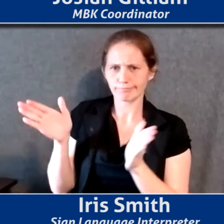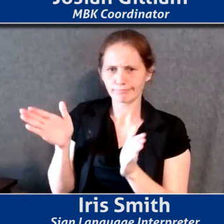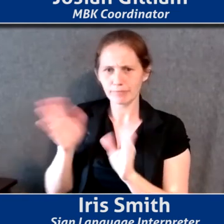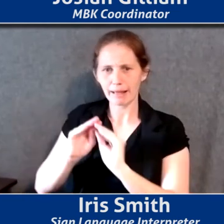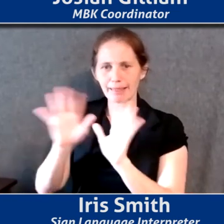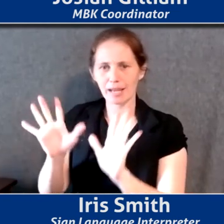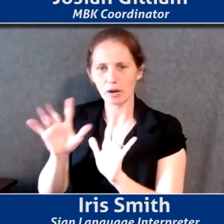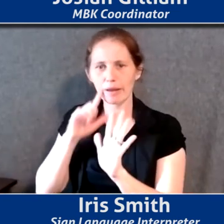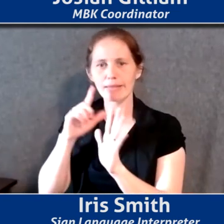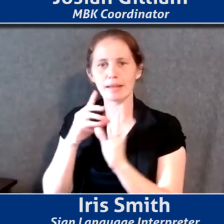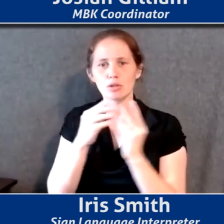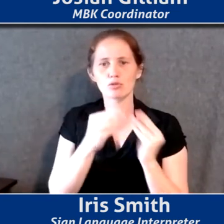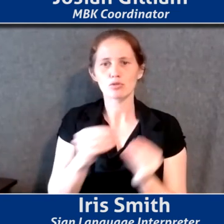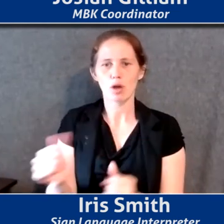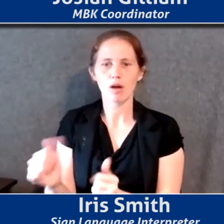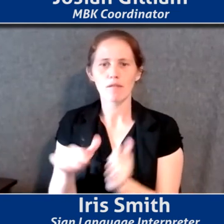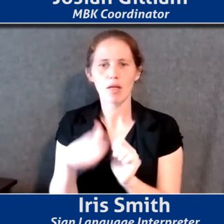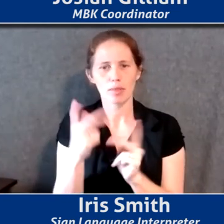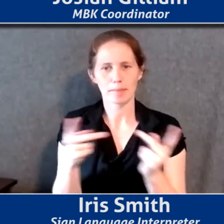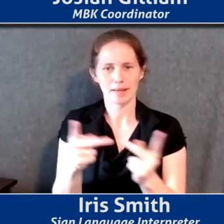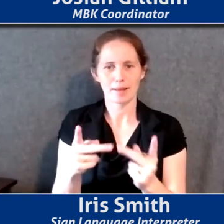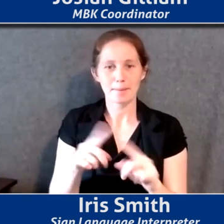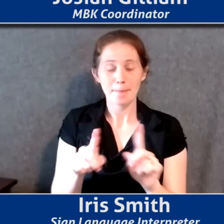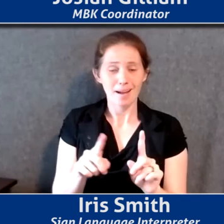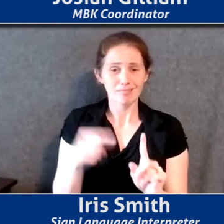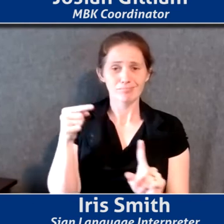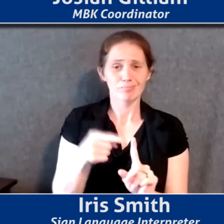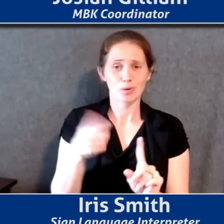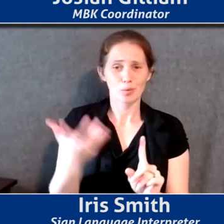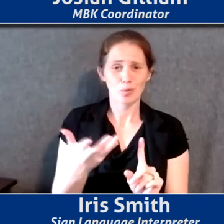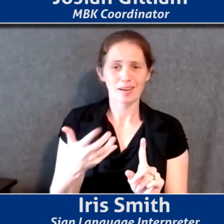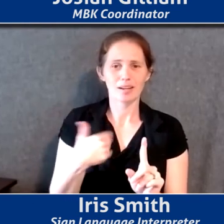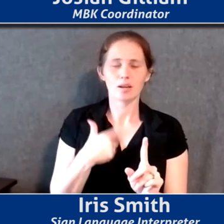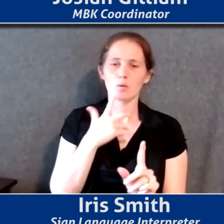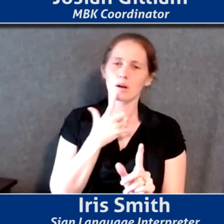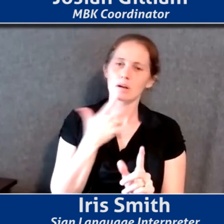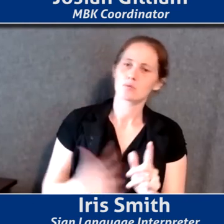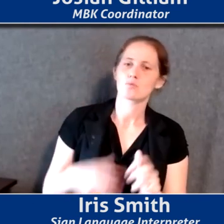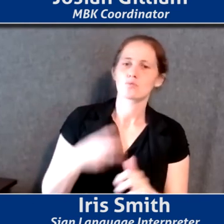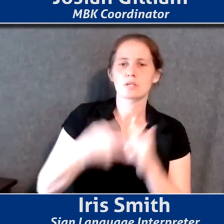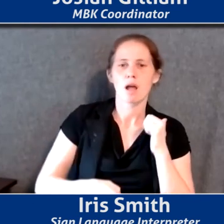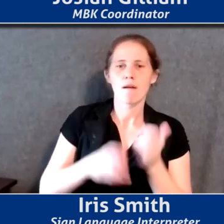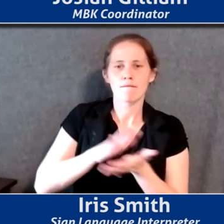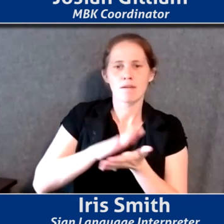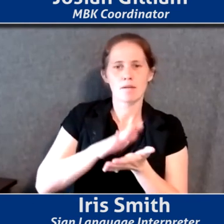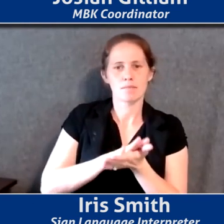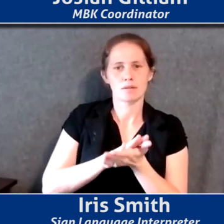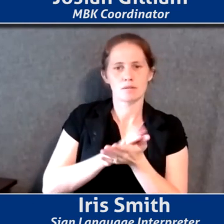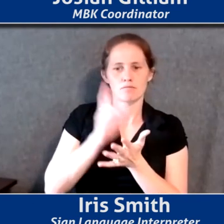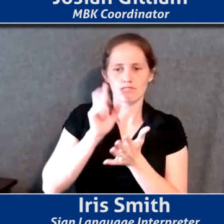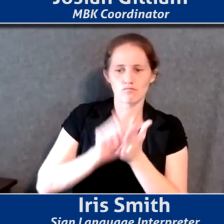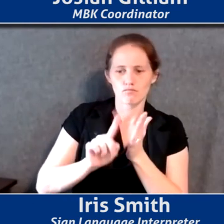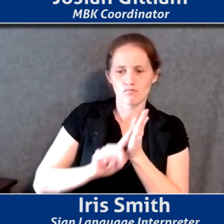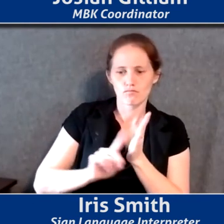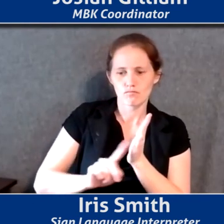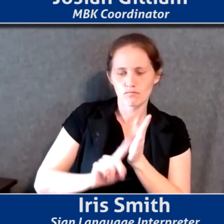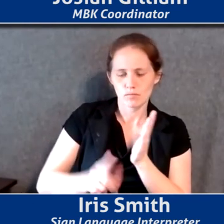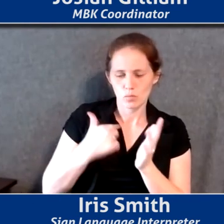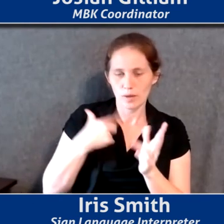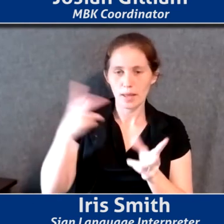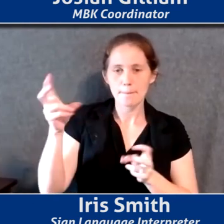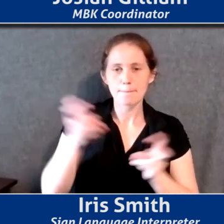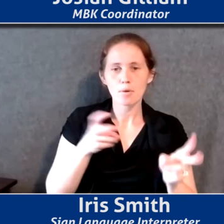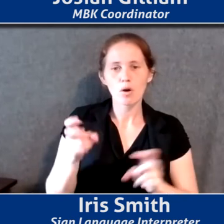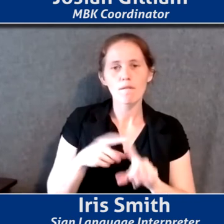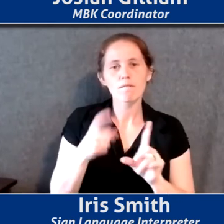the rest by default, but at no point was it a rigorous, uh, academic or empirical analysis of this. We pulled from a